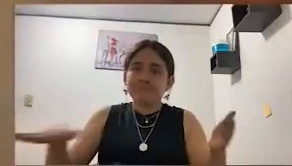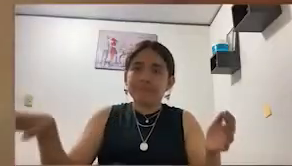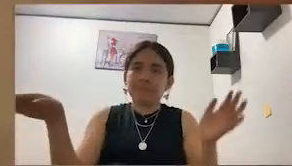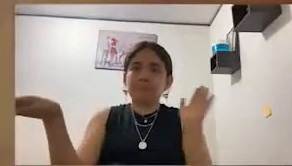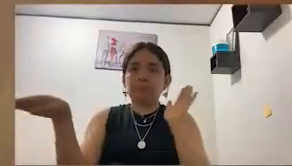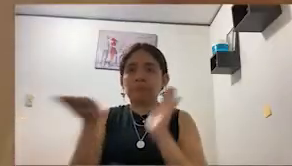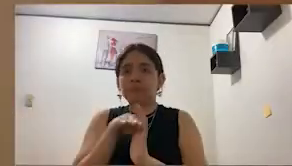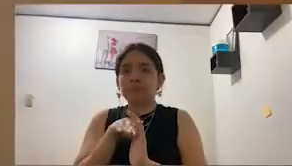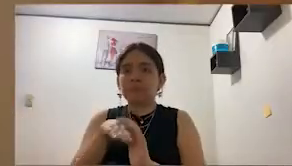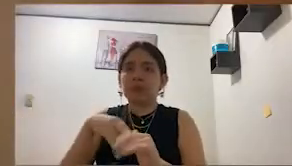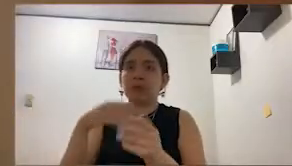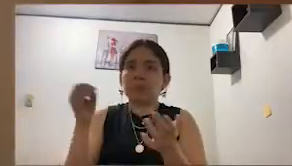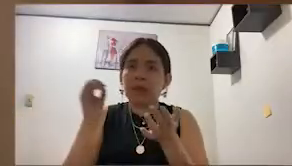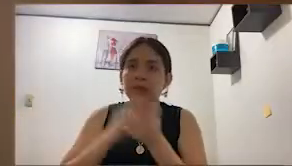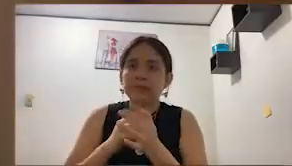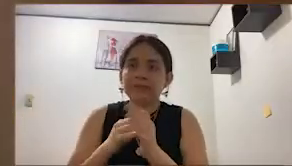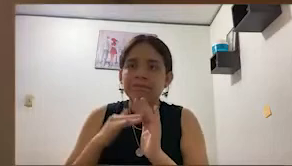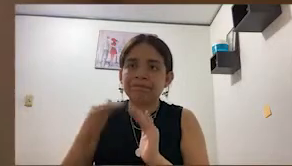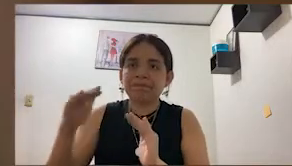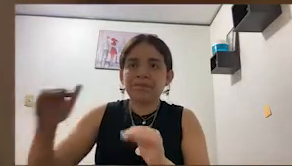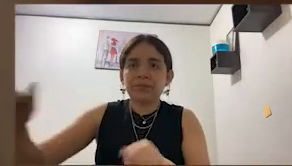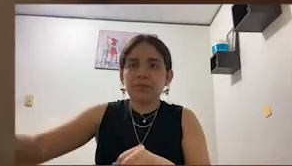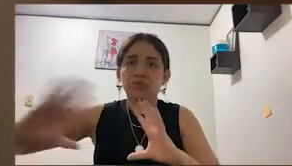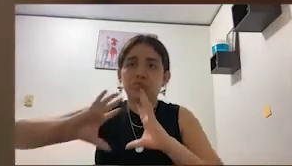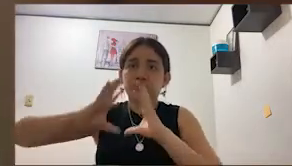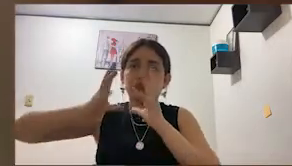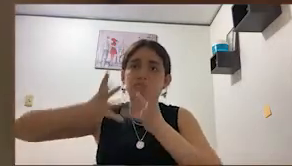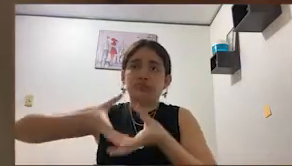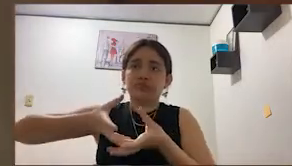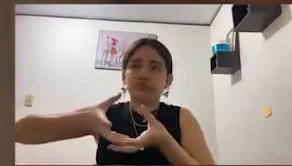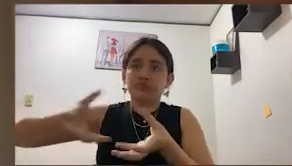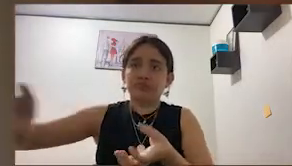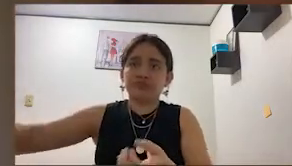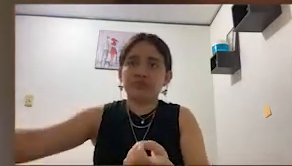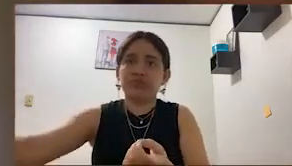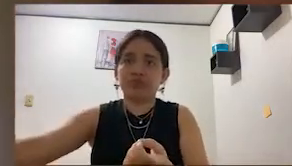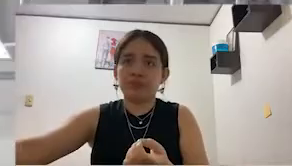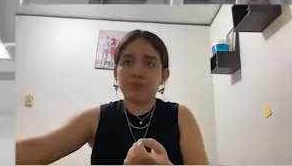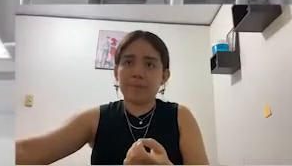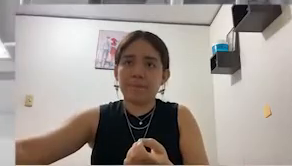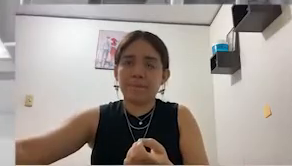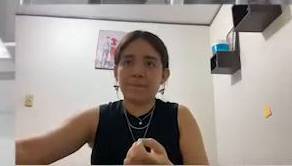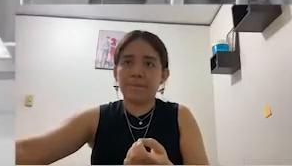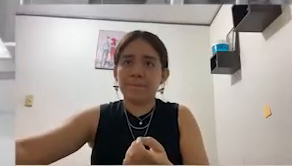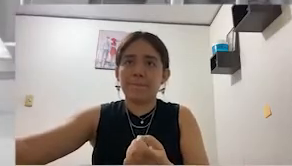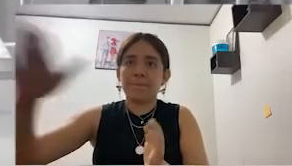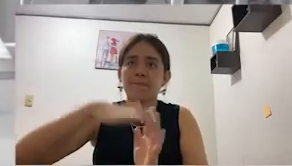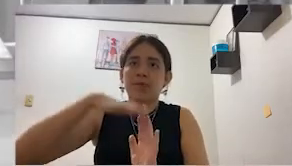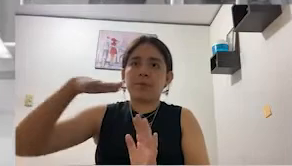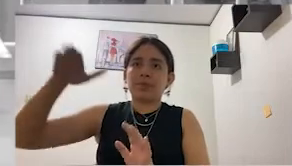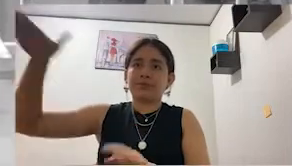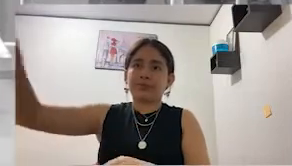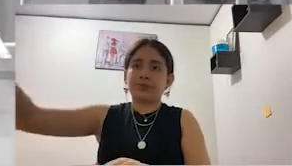between 5 and 10% of the 2,000 cubic meters that were produced annually. For this reason,